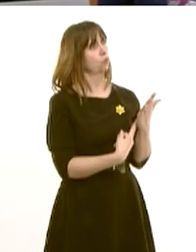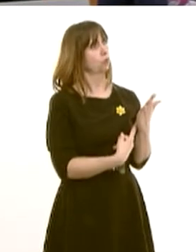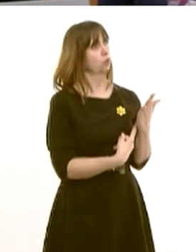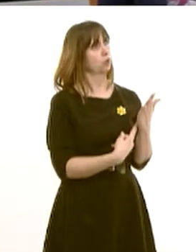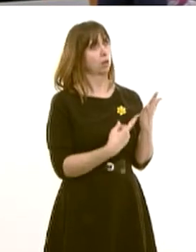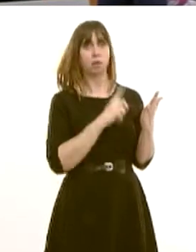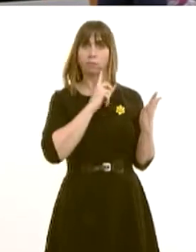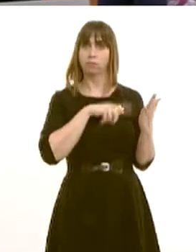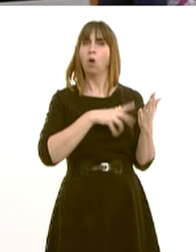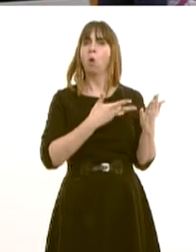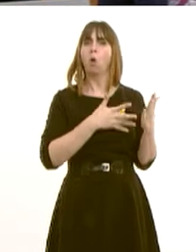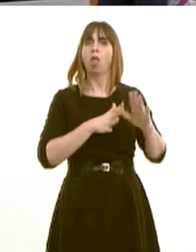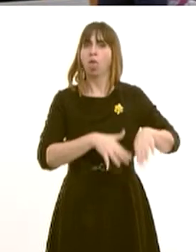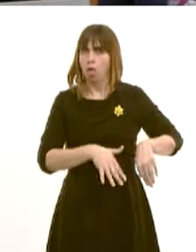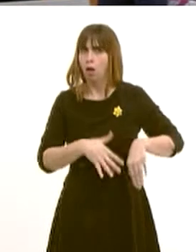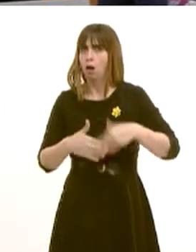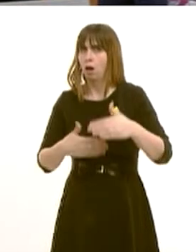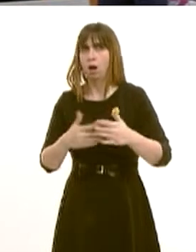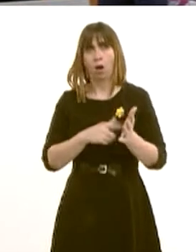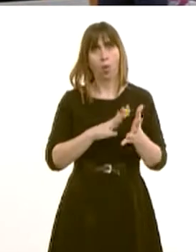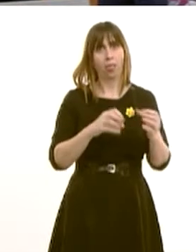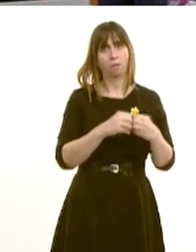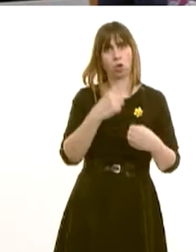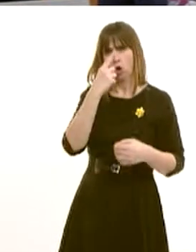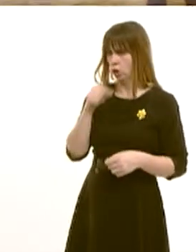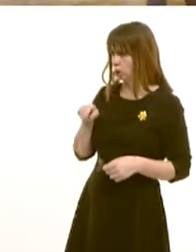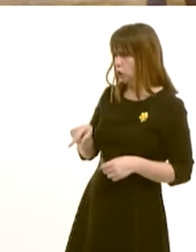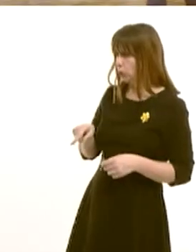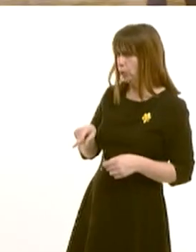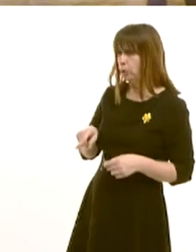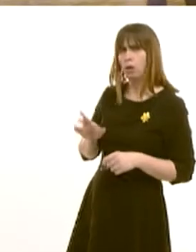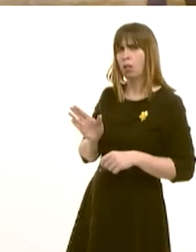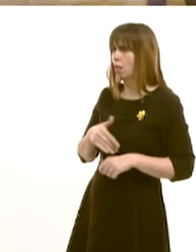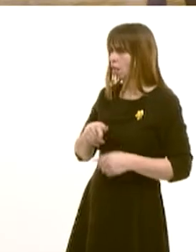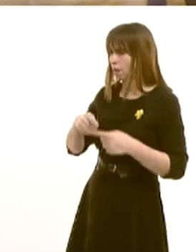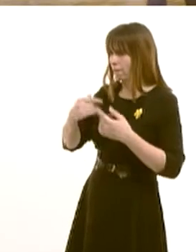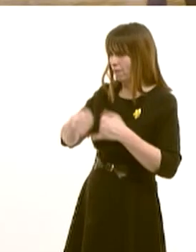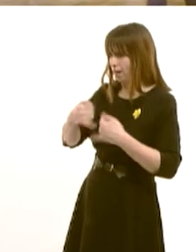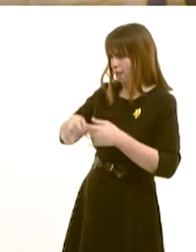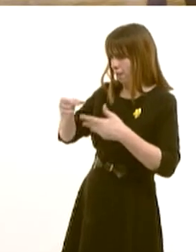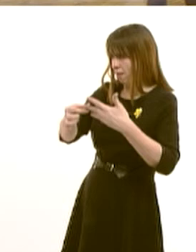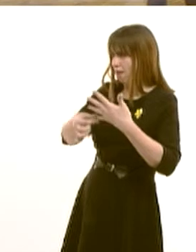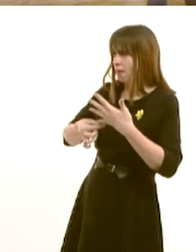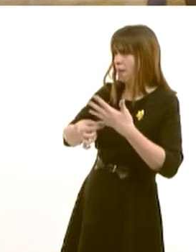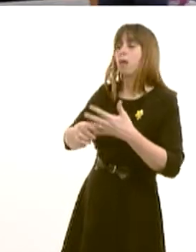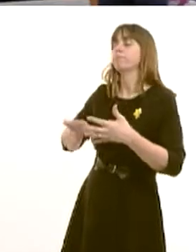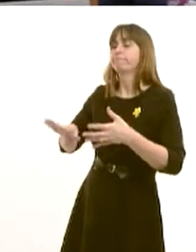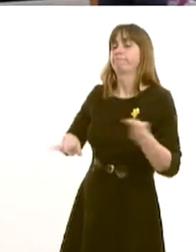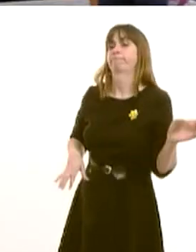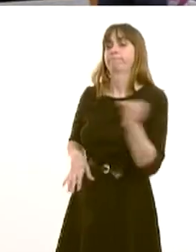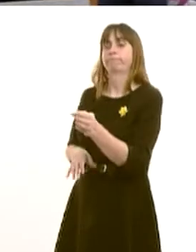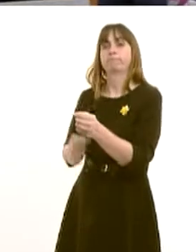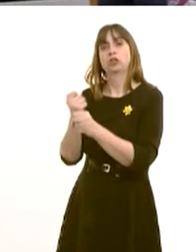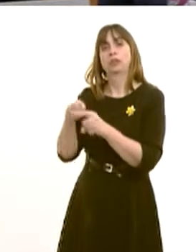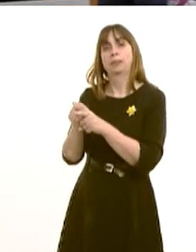fail, then, of course, the Health Board can consider putting salaried doctors in, in order